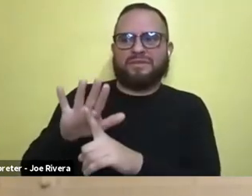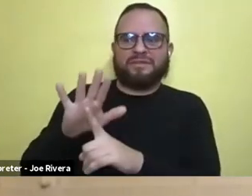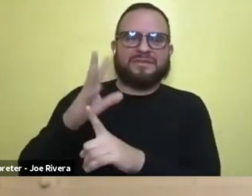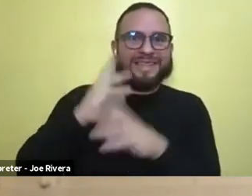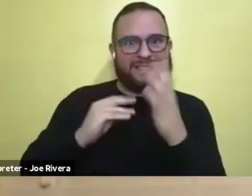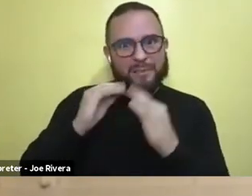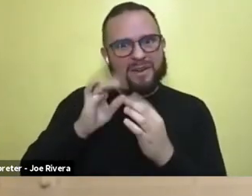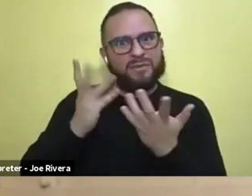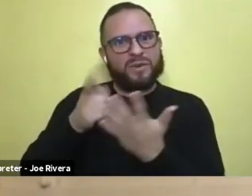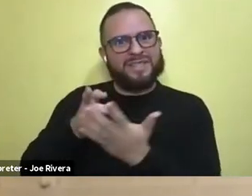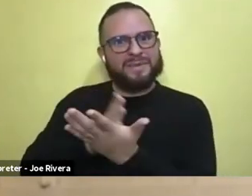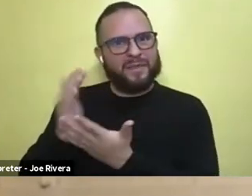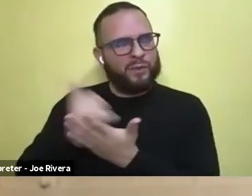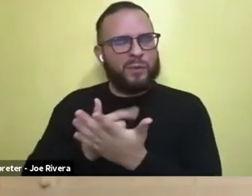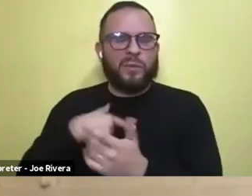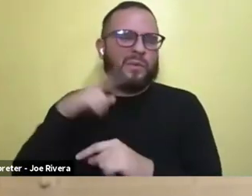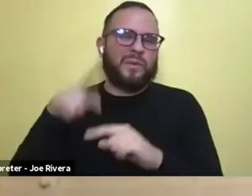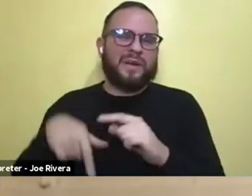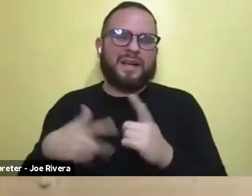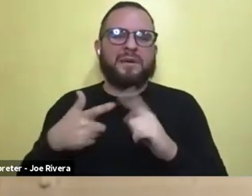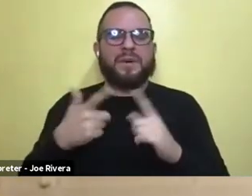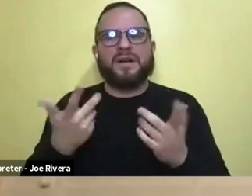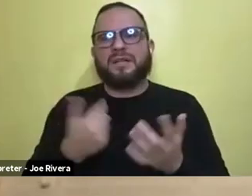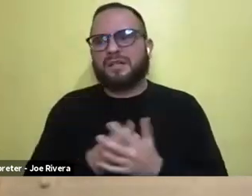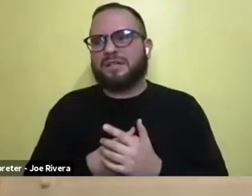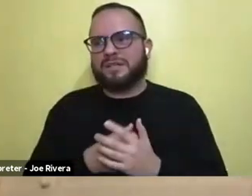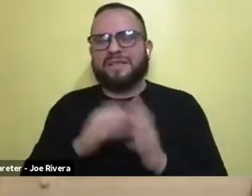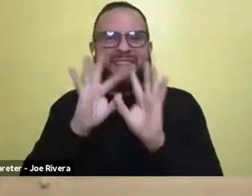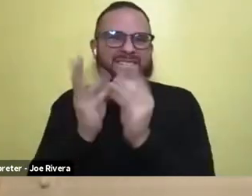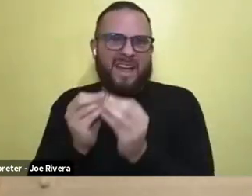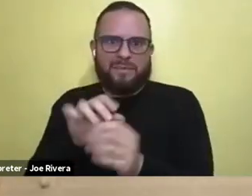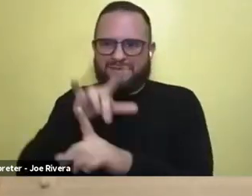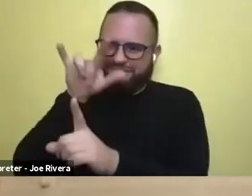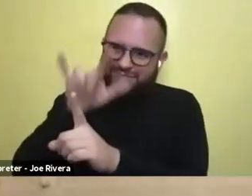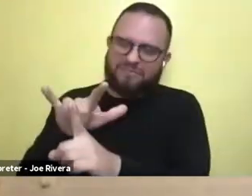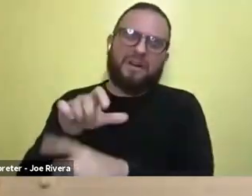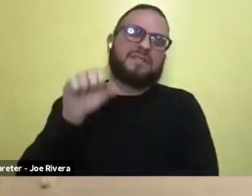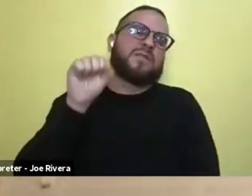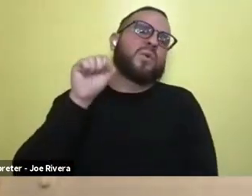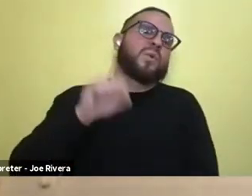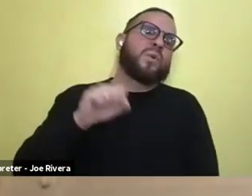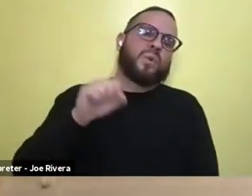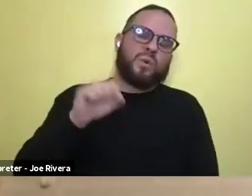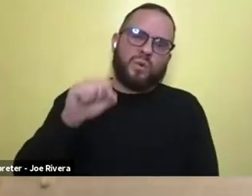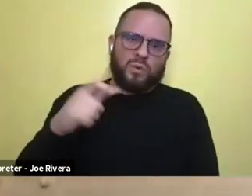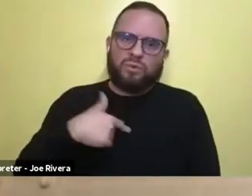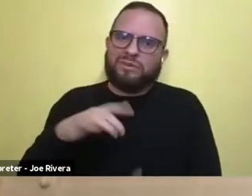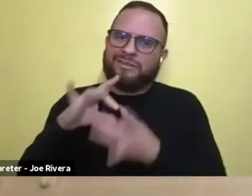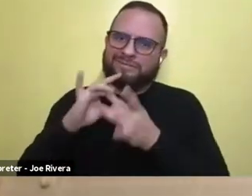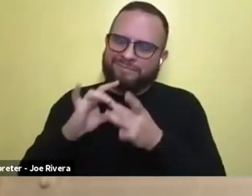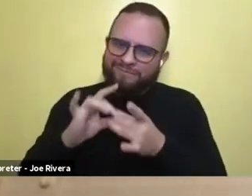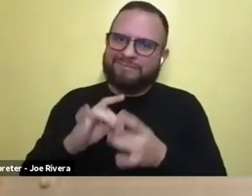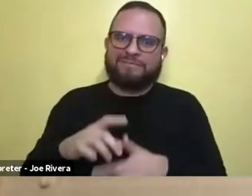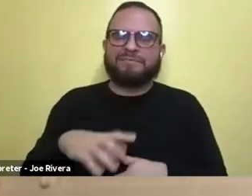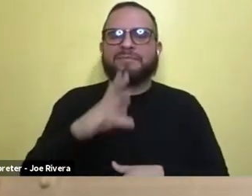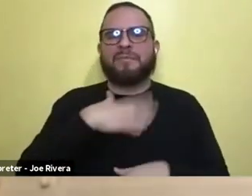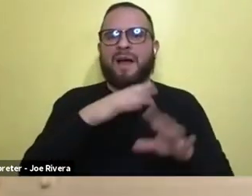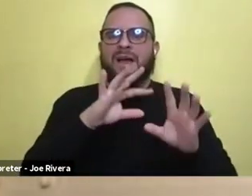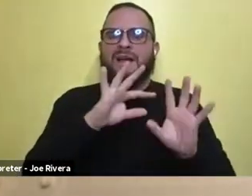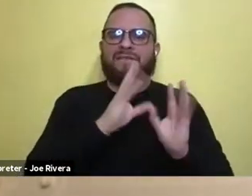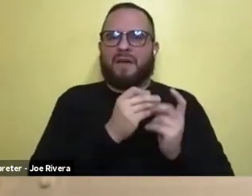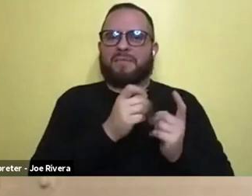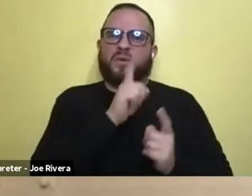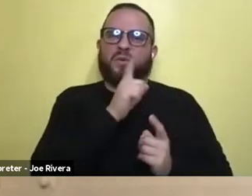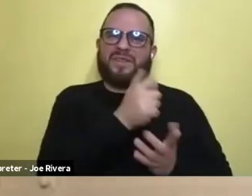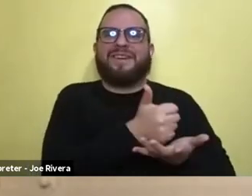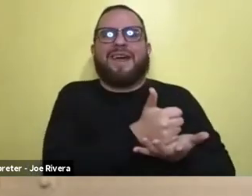I can't relate to that. And that is something that I, I really pulled from and my family really helped with that, you know, just